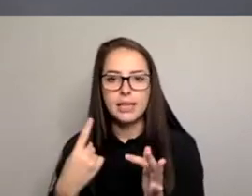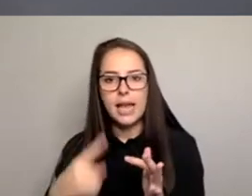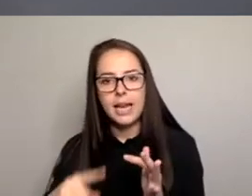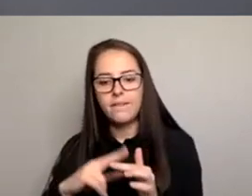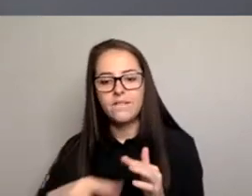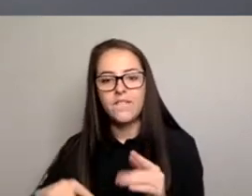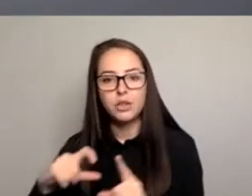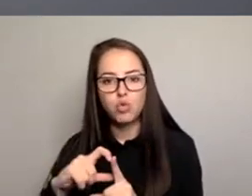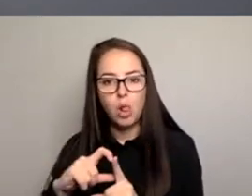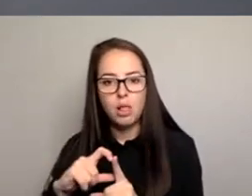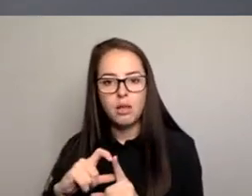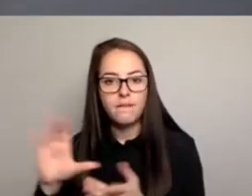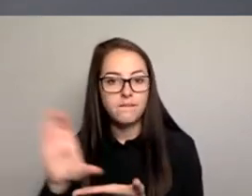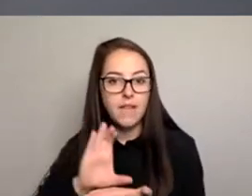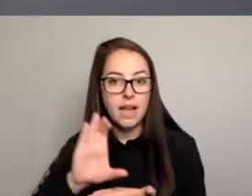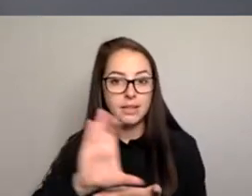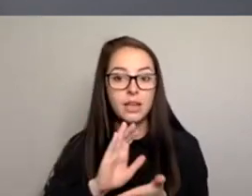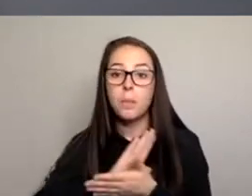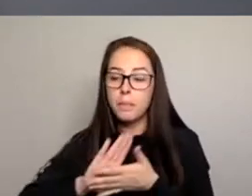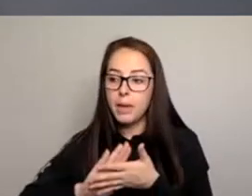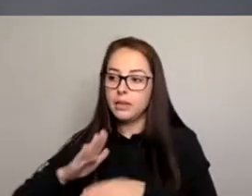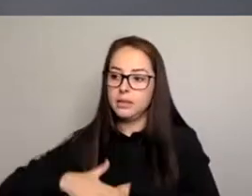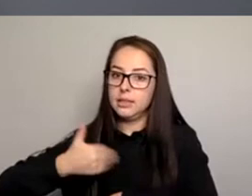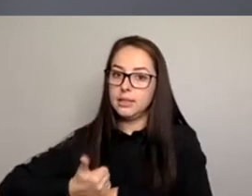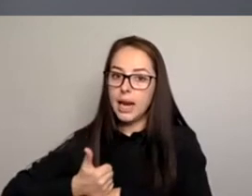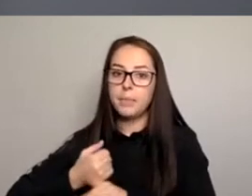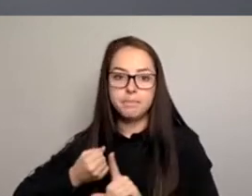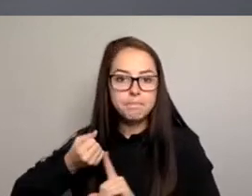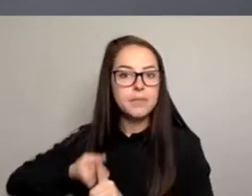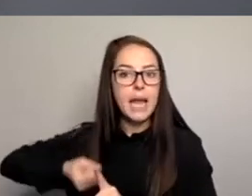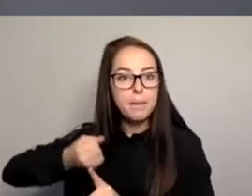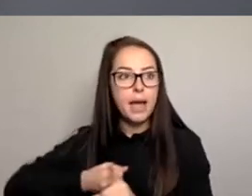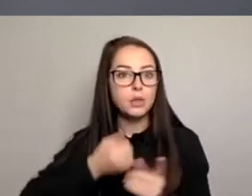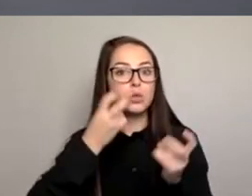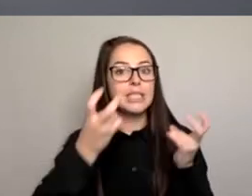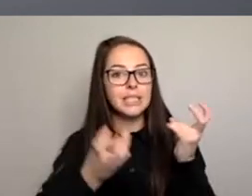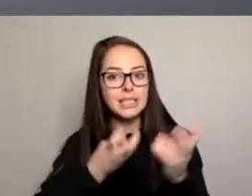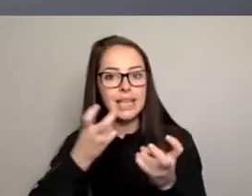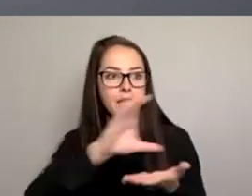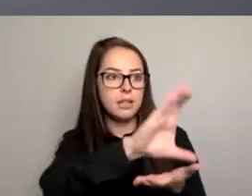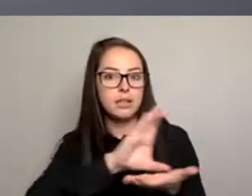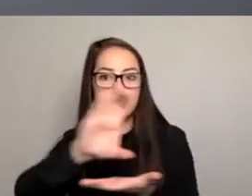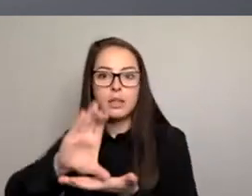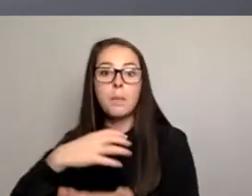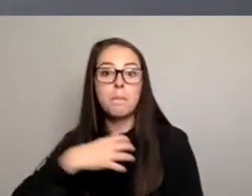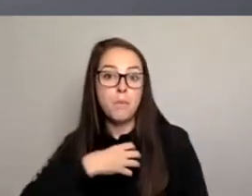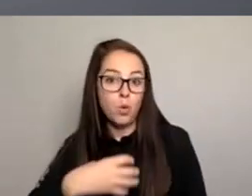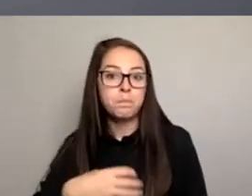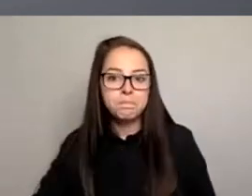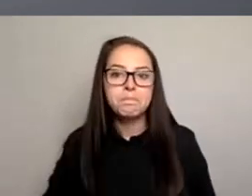their campaign to seek more funding. And I'm sure those same needs are very